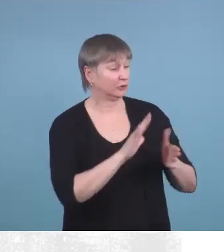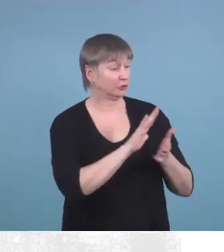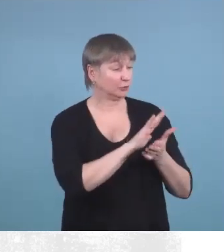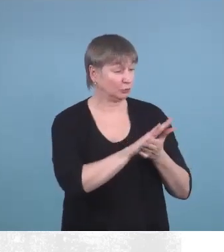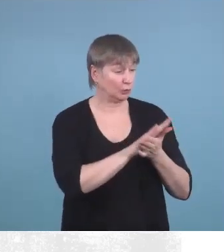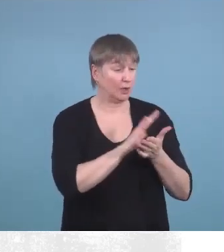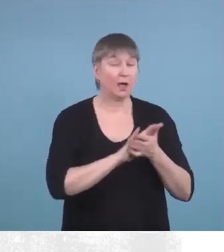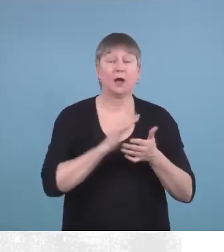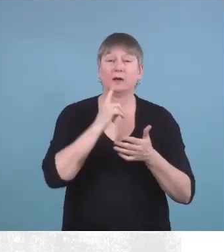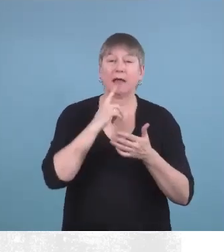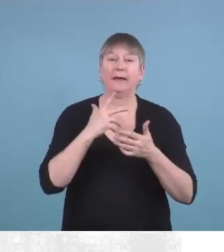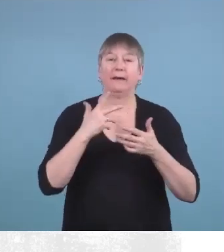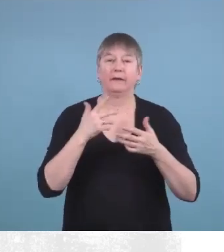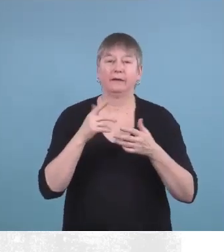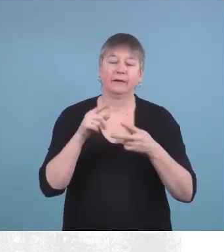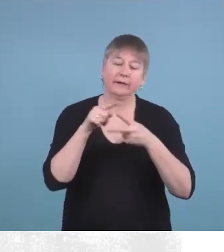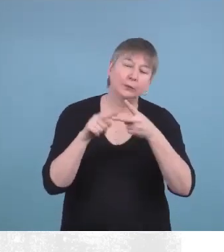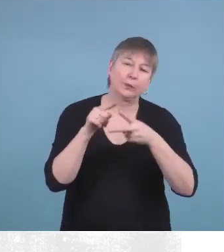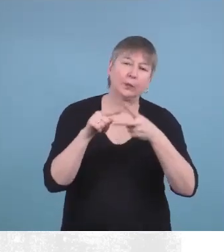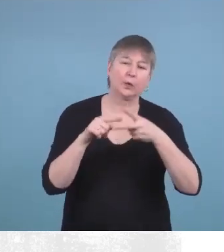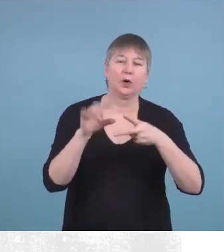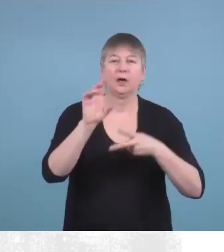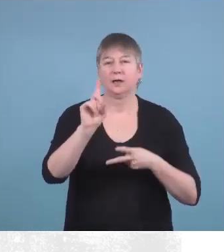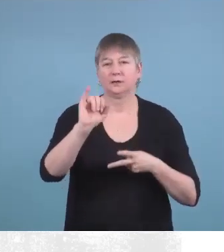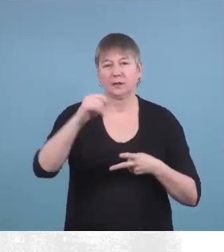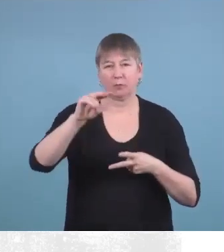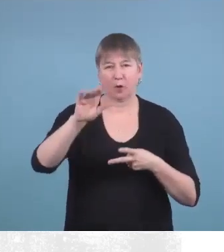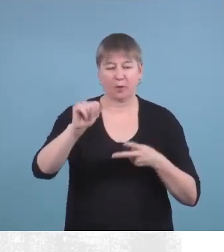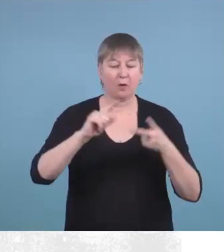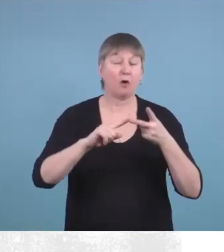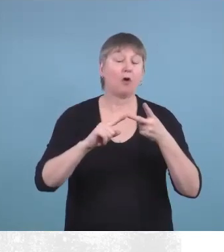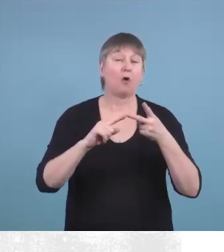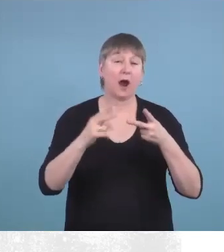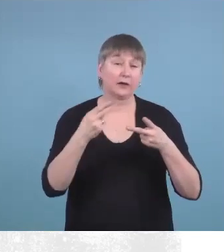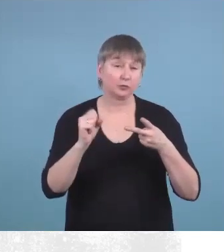or the high school certificate of achievement.